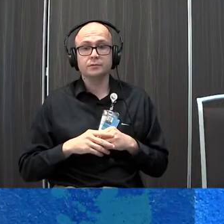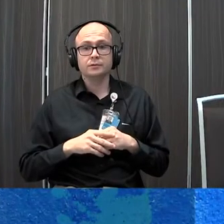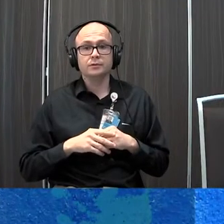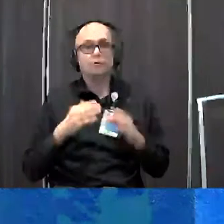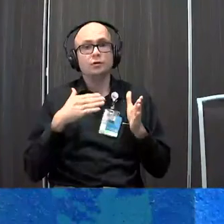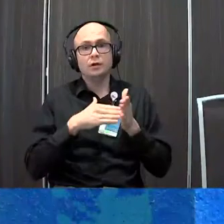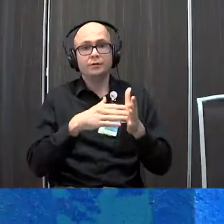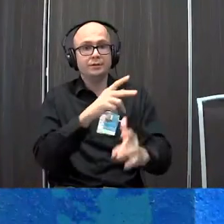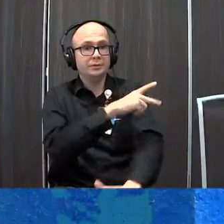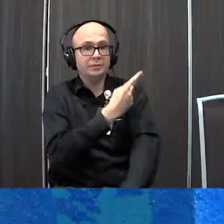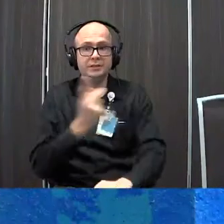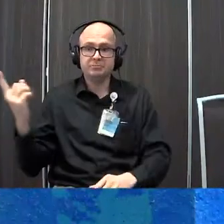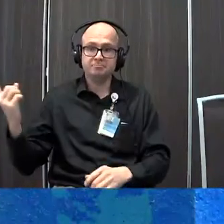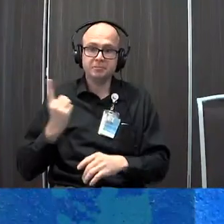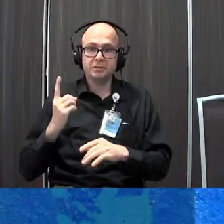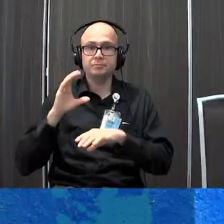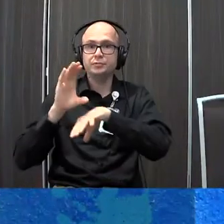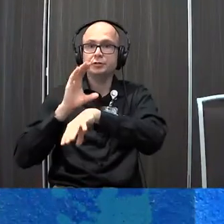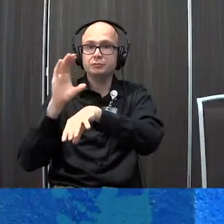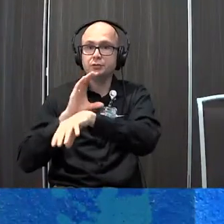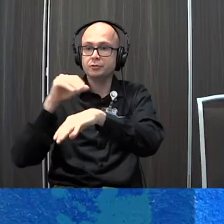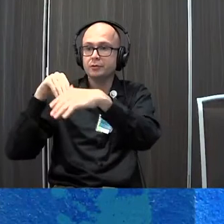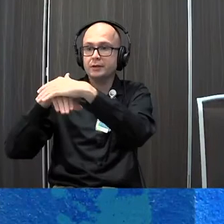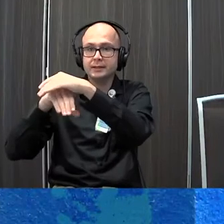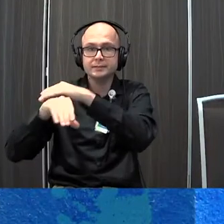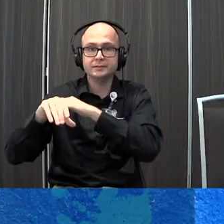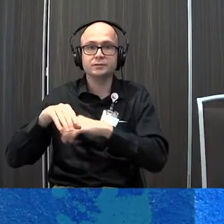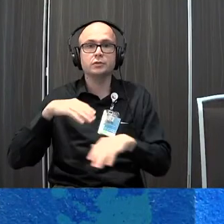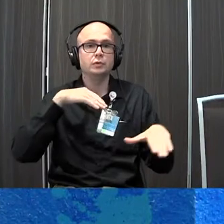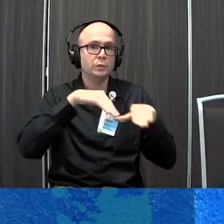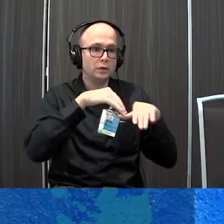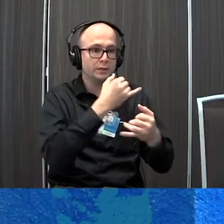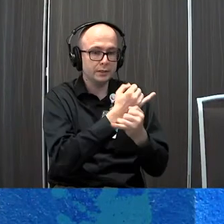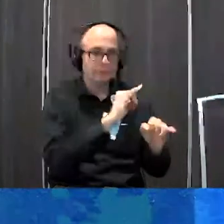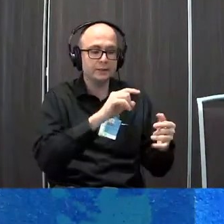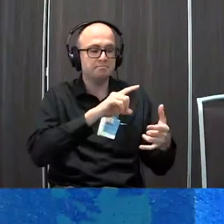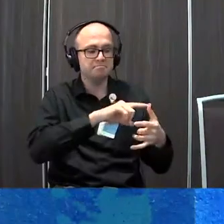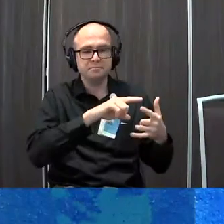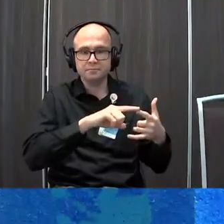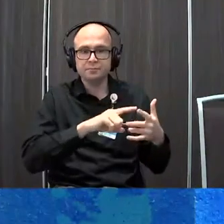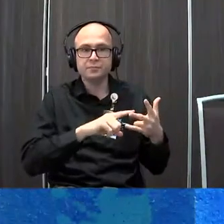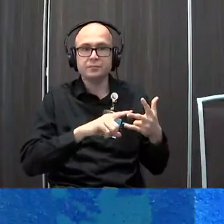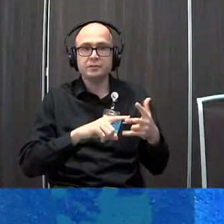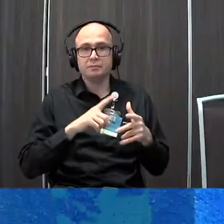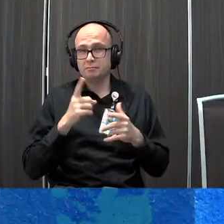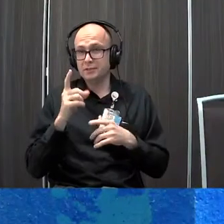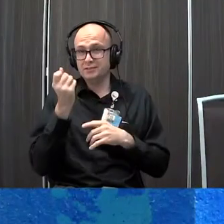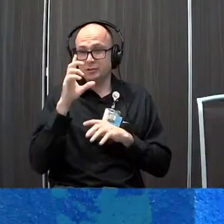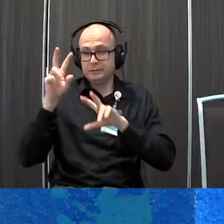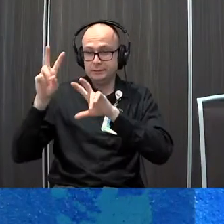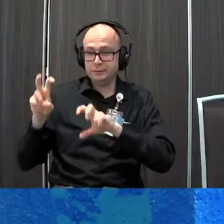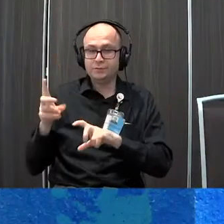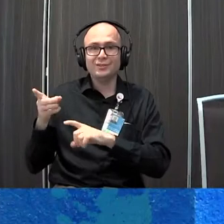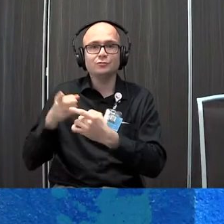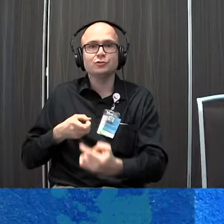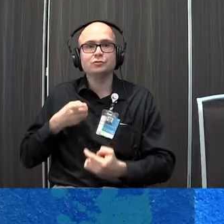often times have patients come to us for computer access evaluation walking independently when we go through our assessment we find that they're really